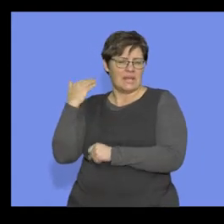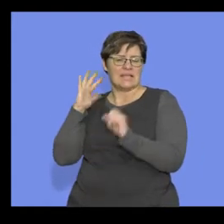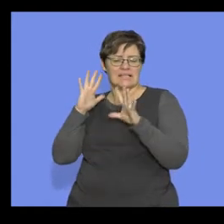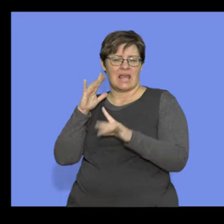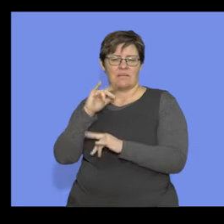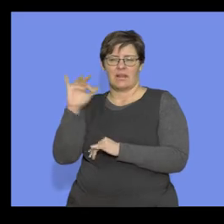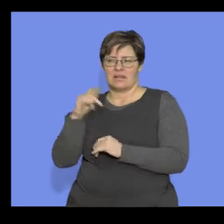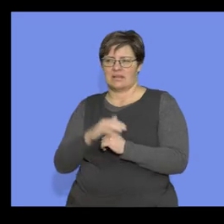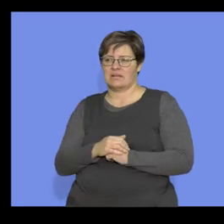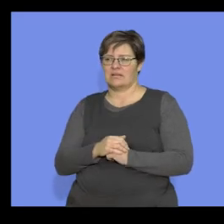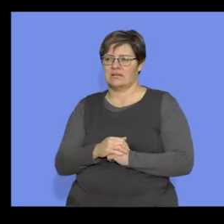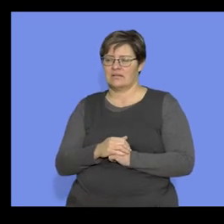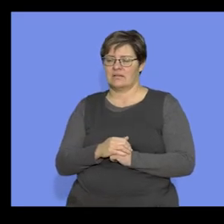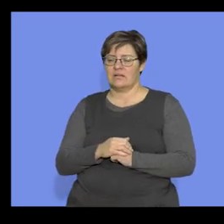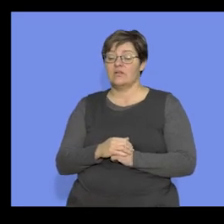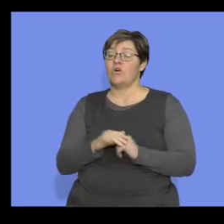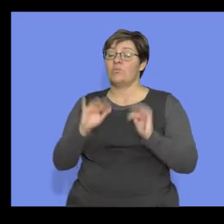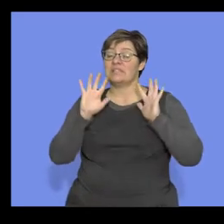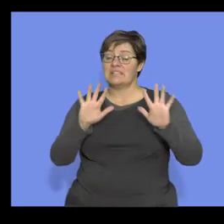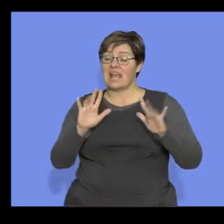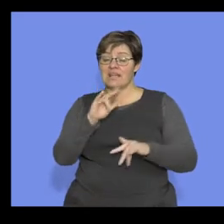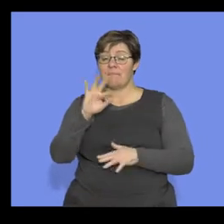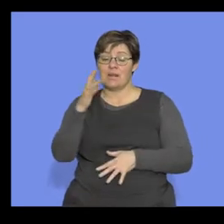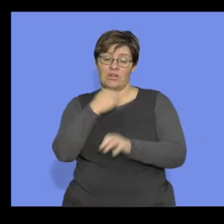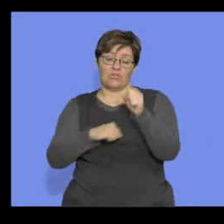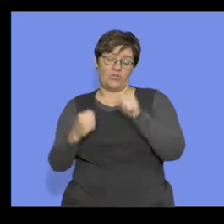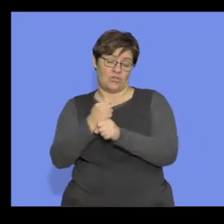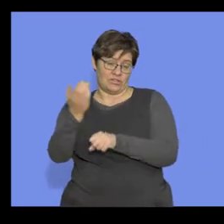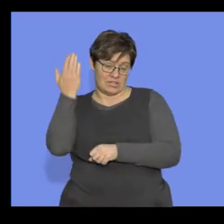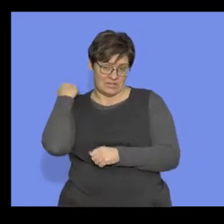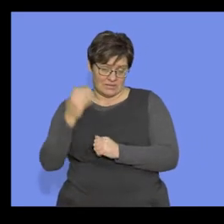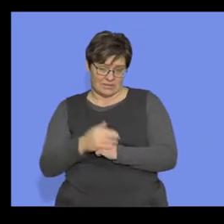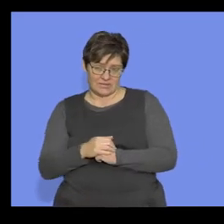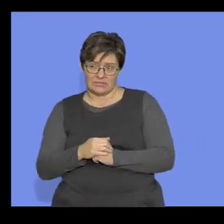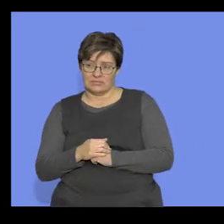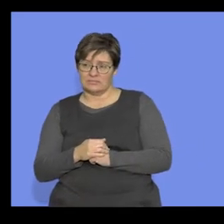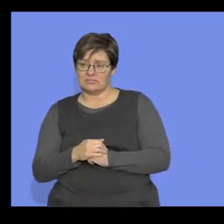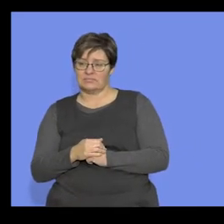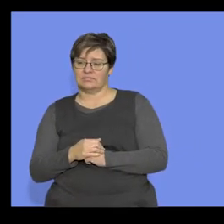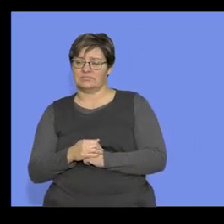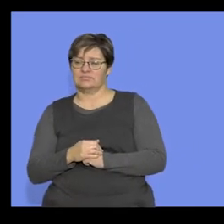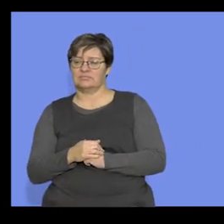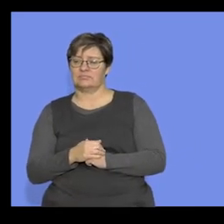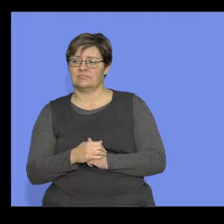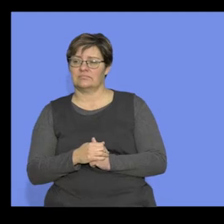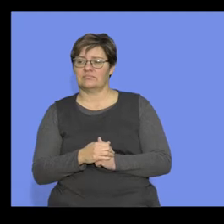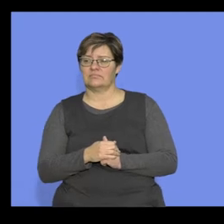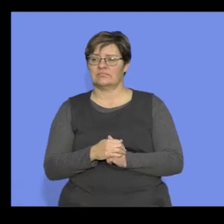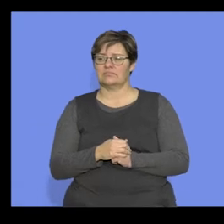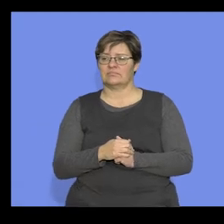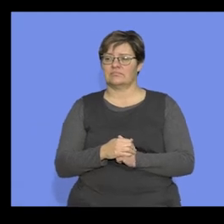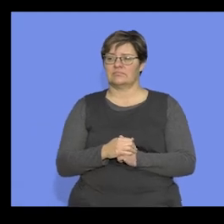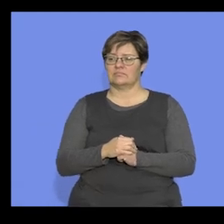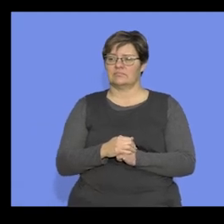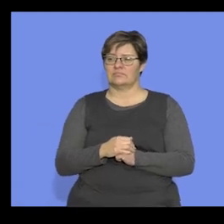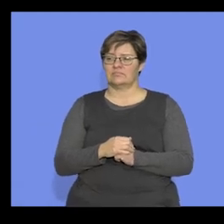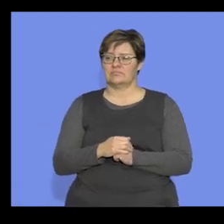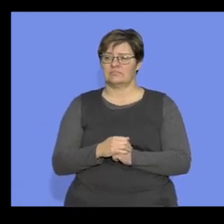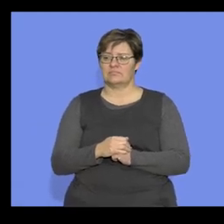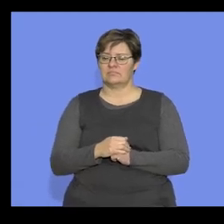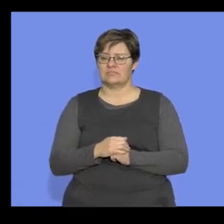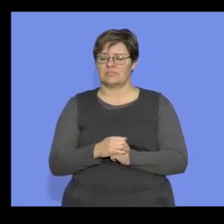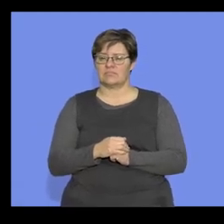ago, and that will be 10 million years ago. Instead of writing out all of that, you can do that.